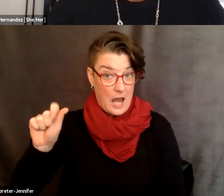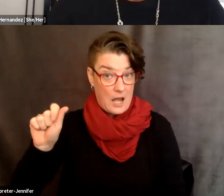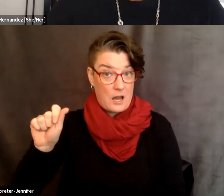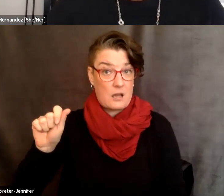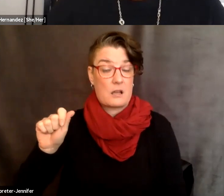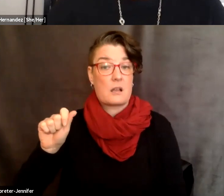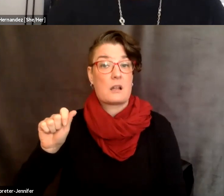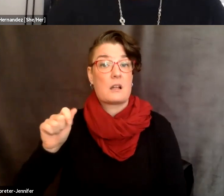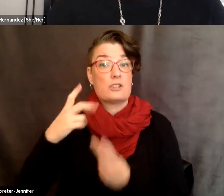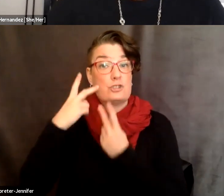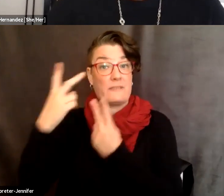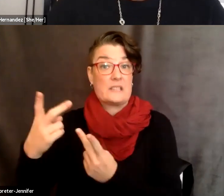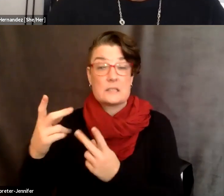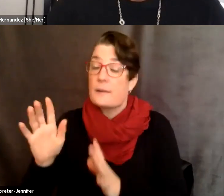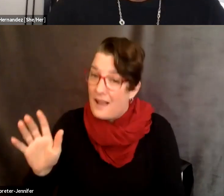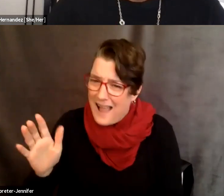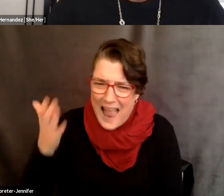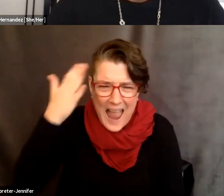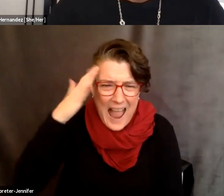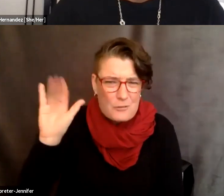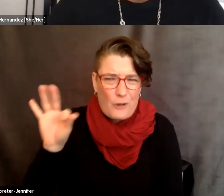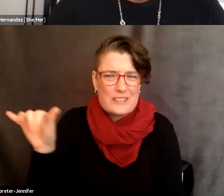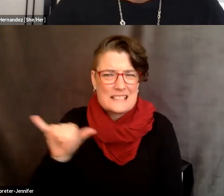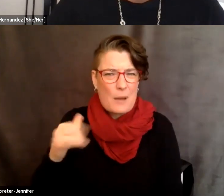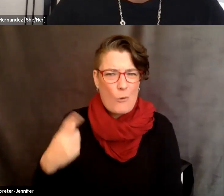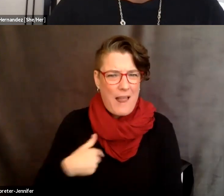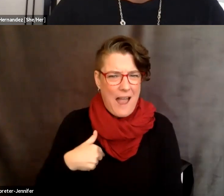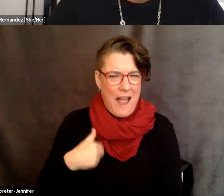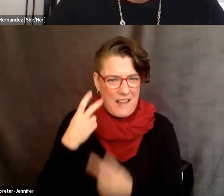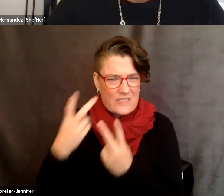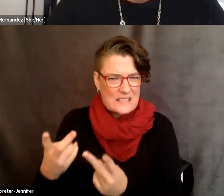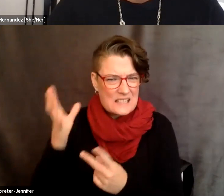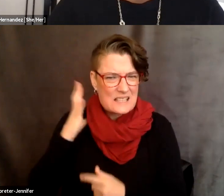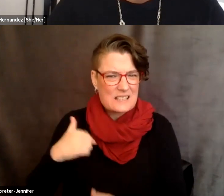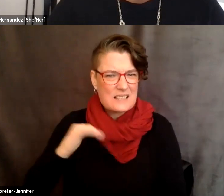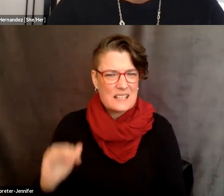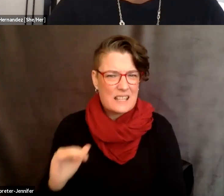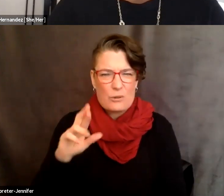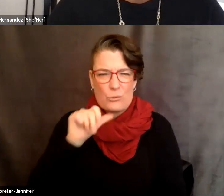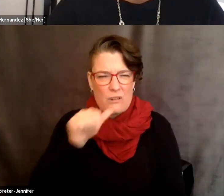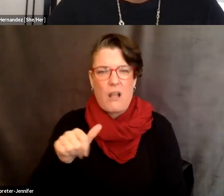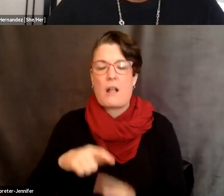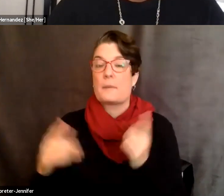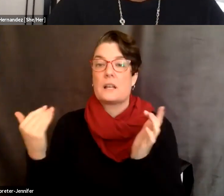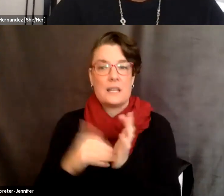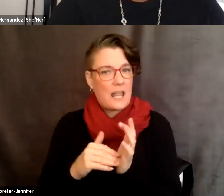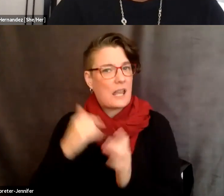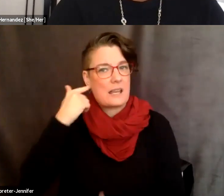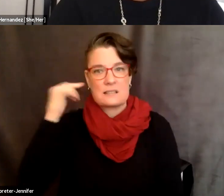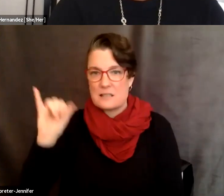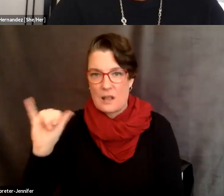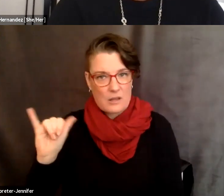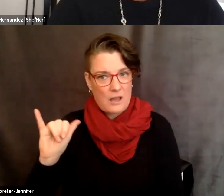going to visit a plant. And apparently, I don't know if it's the same plantation I visited as a kid, but again, it sounded like,